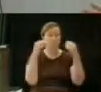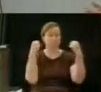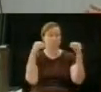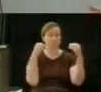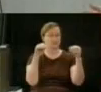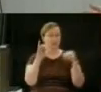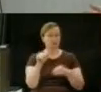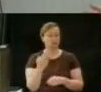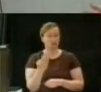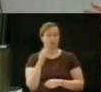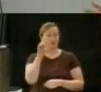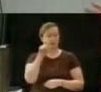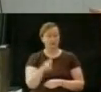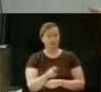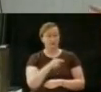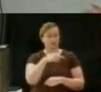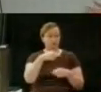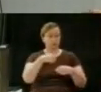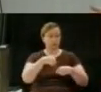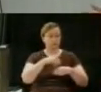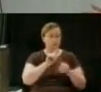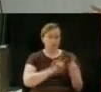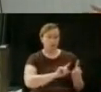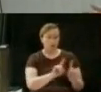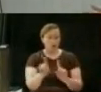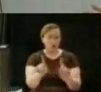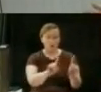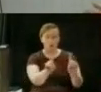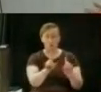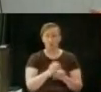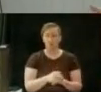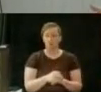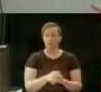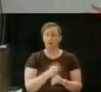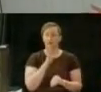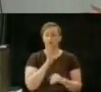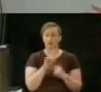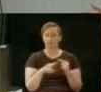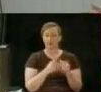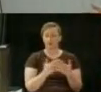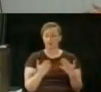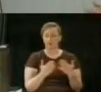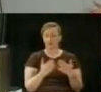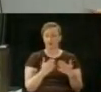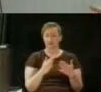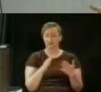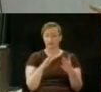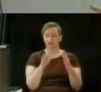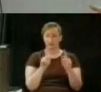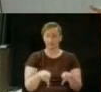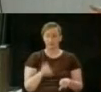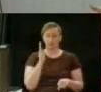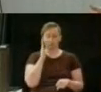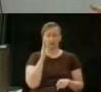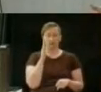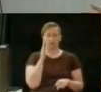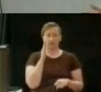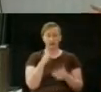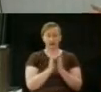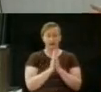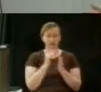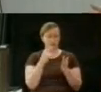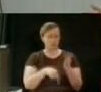doesn't do. And it's a tremendous sales job, and I don't mean that negative. I mean that very positive that you have to go out